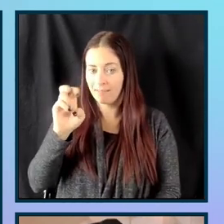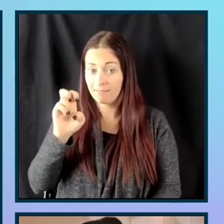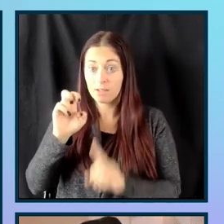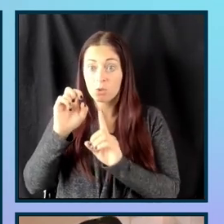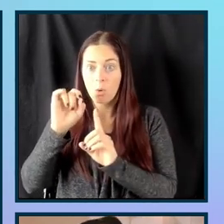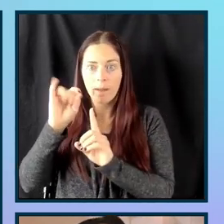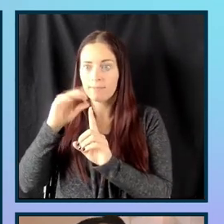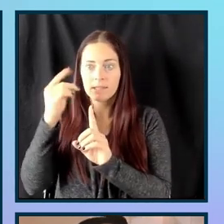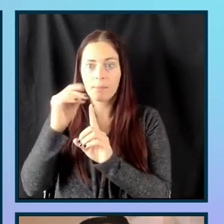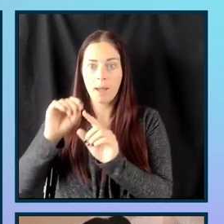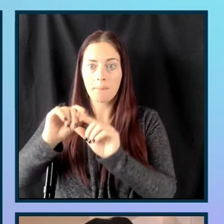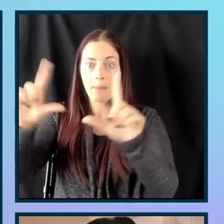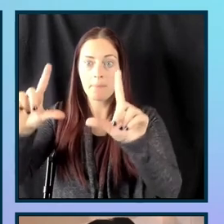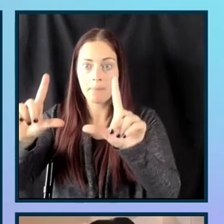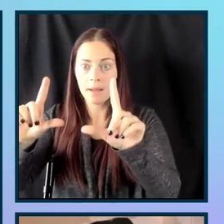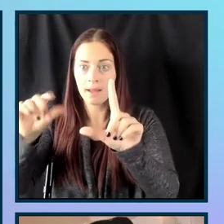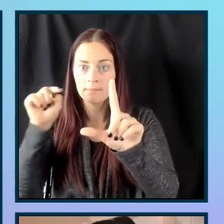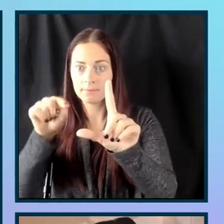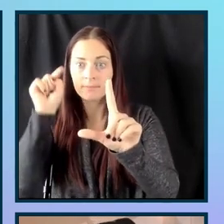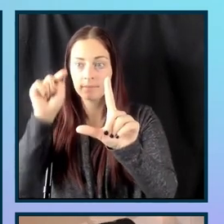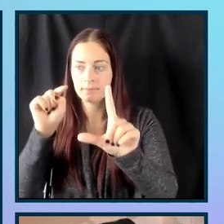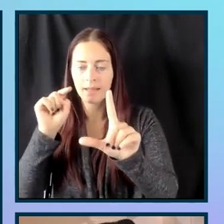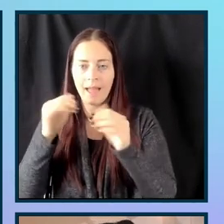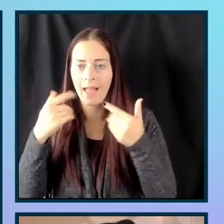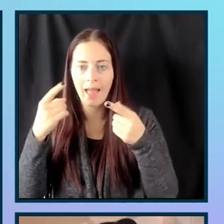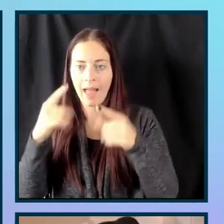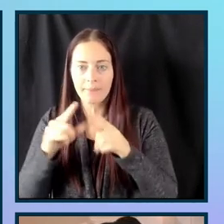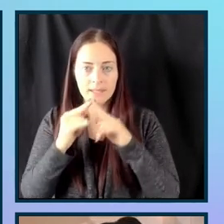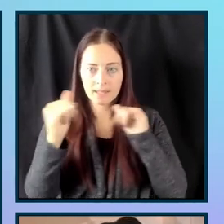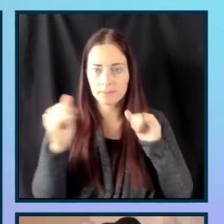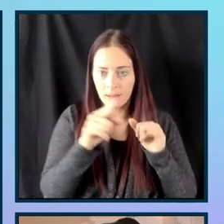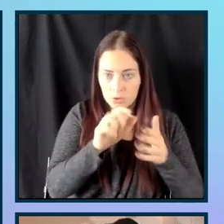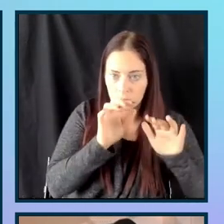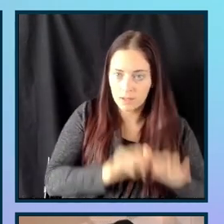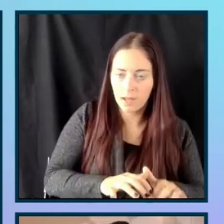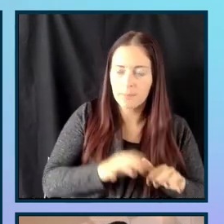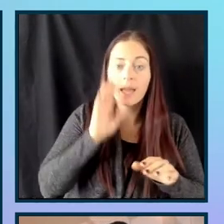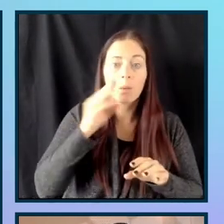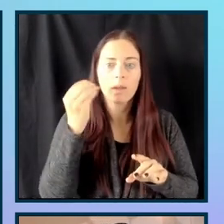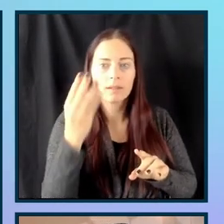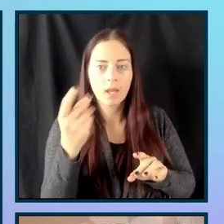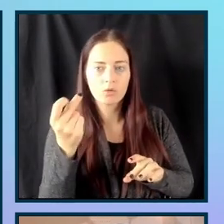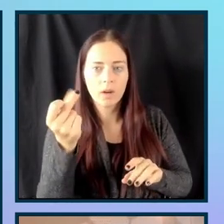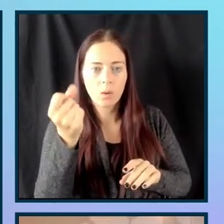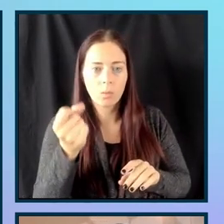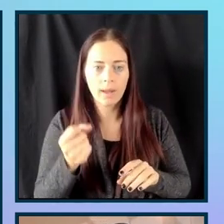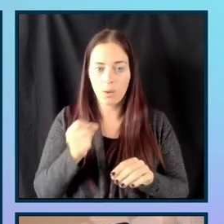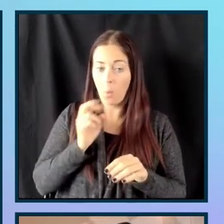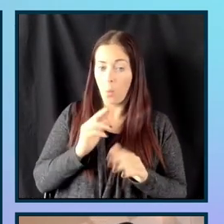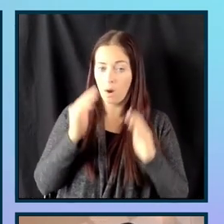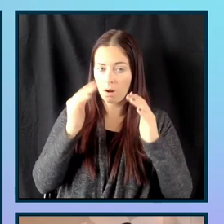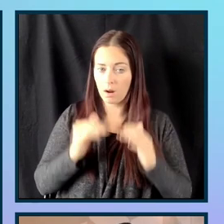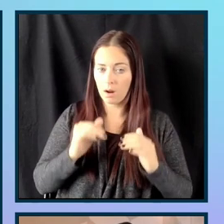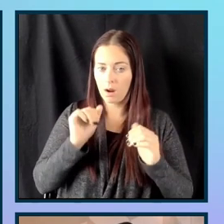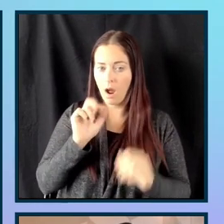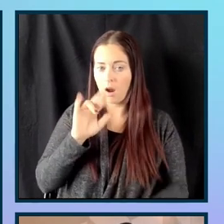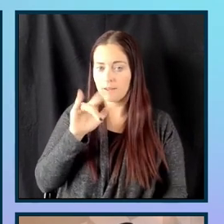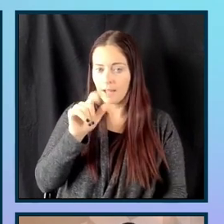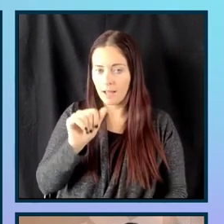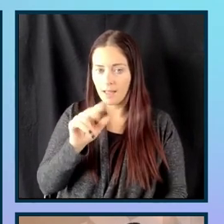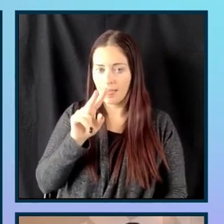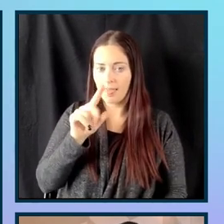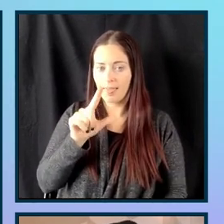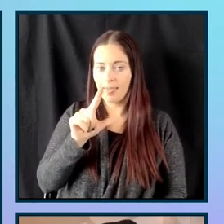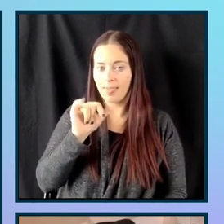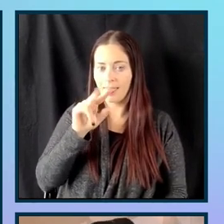important. I'm going to block what you're doing and tell you right away. Whereas we have ARIA Polite, which updates once your screen reader or